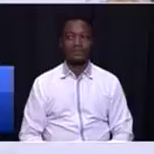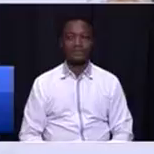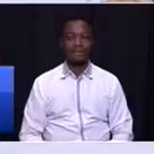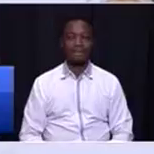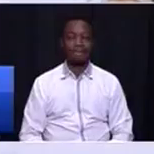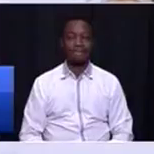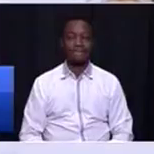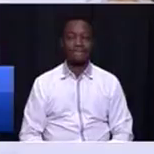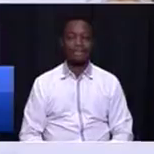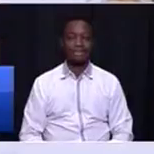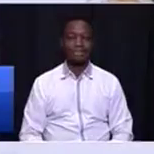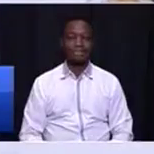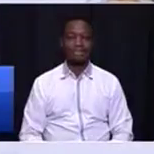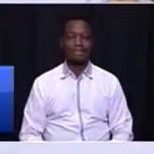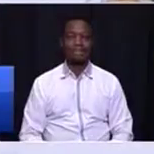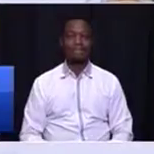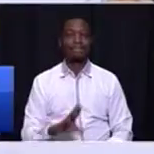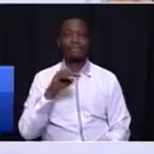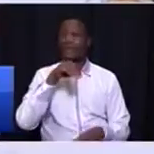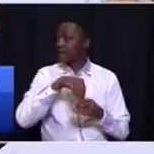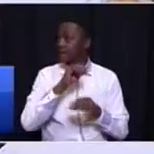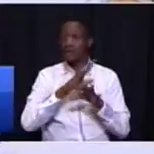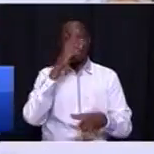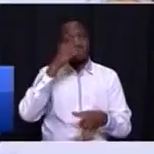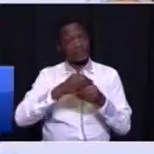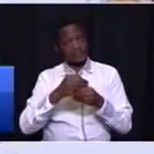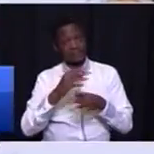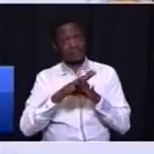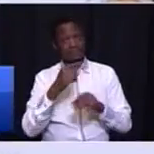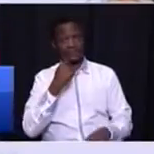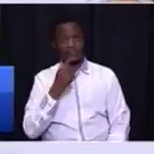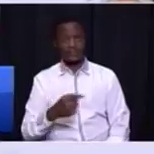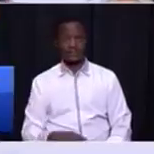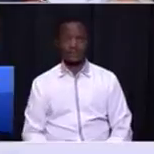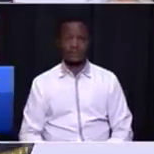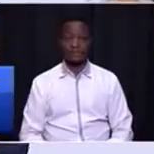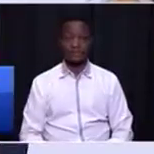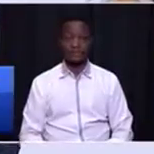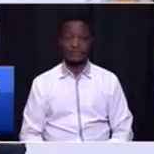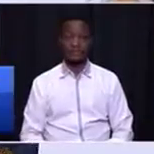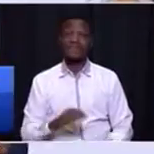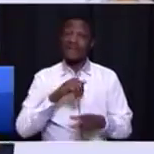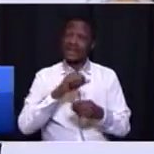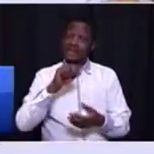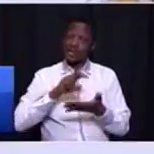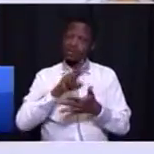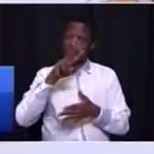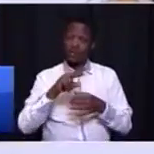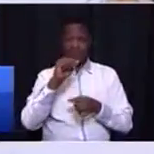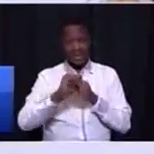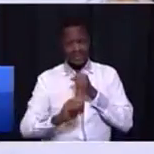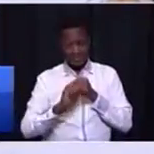So, in addition, Emisi Mamabur, in the next twelve months I want to see